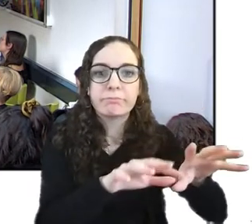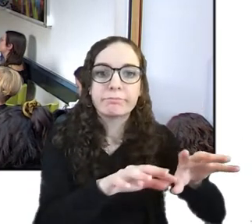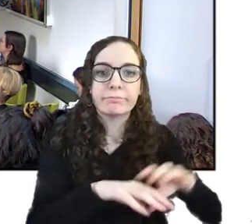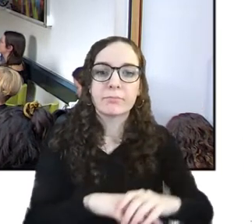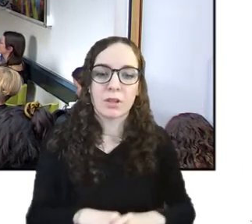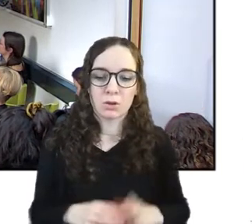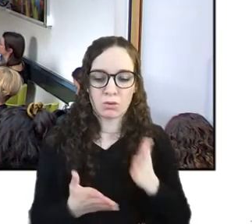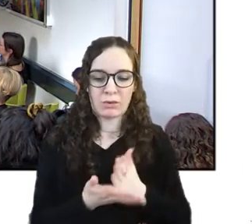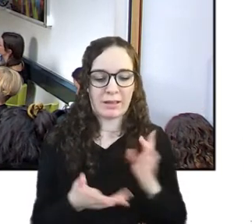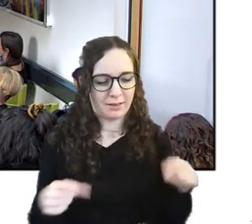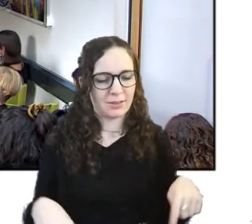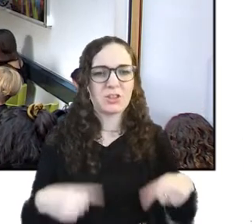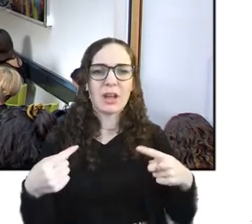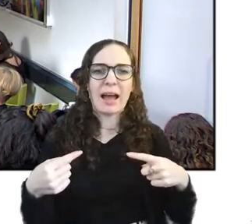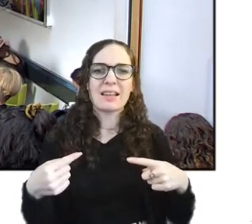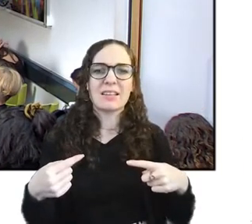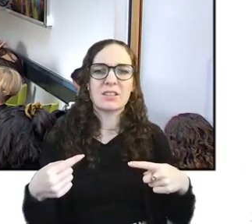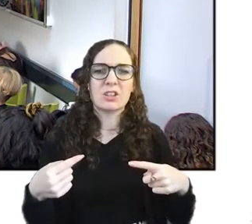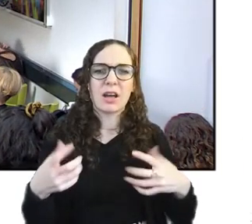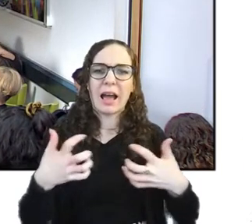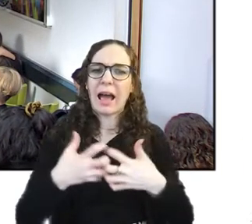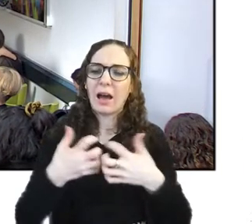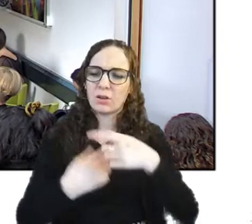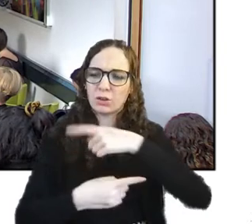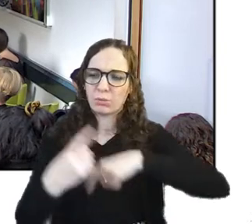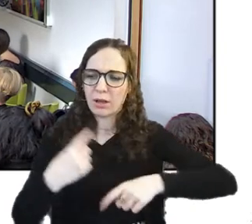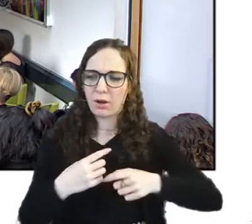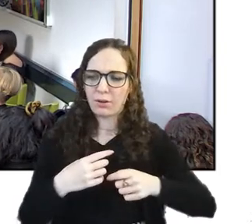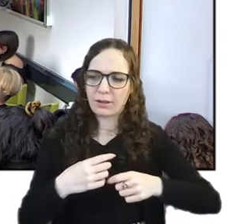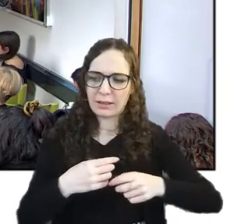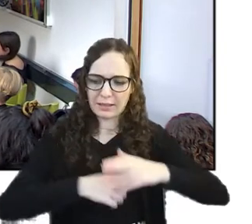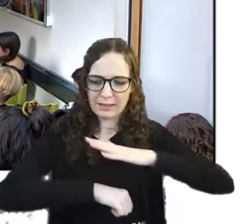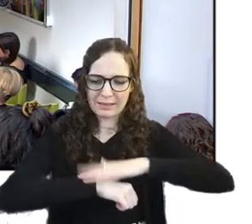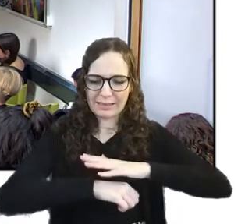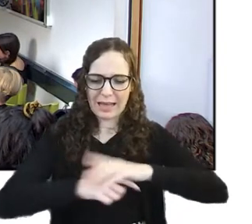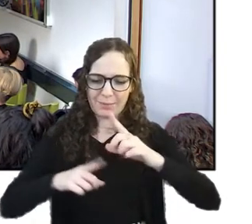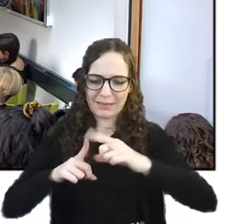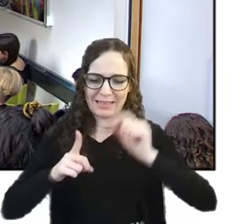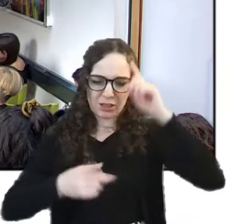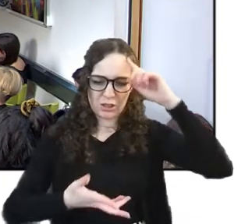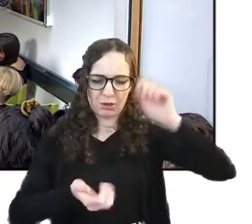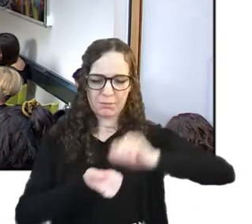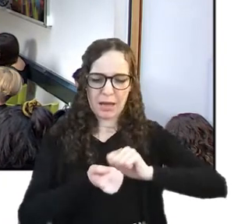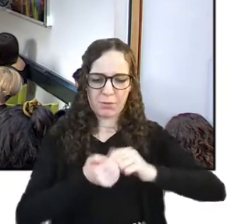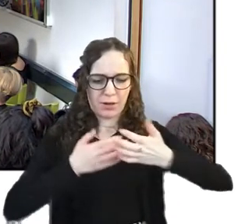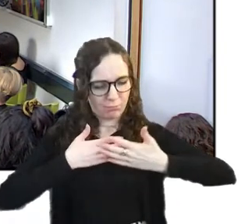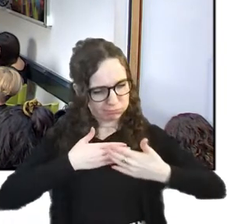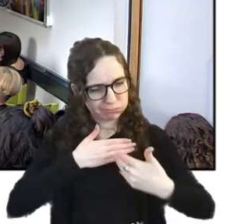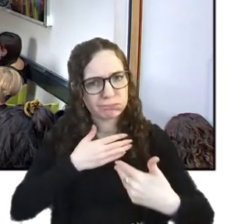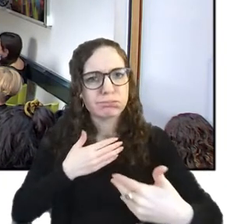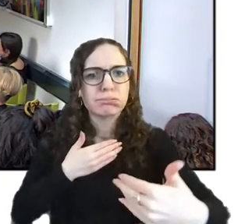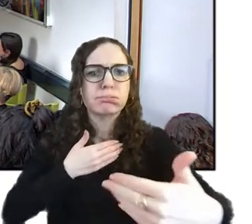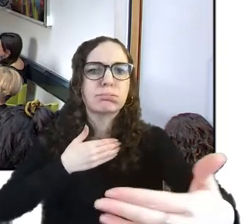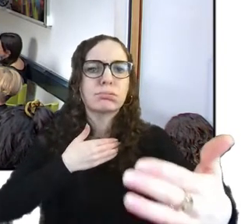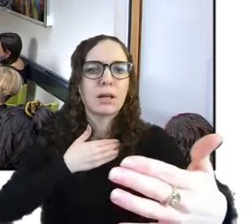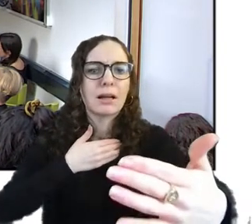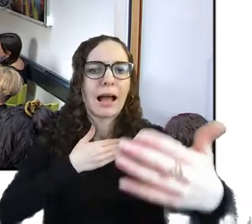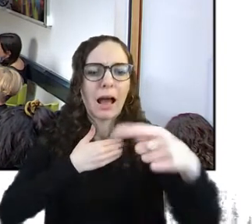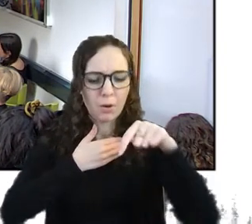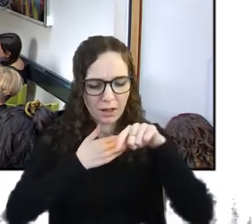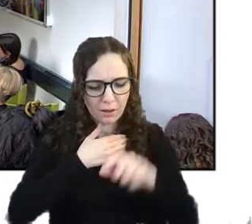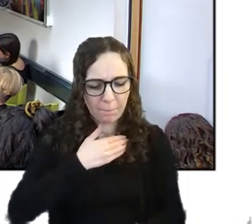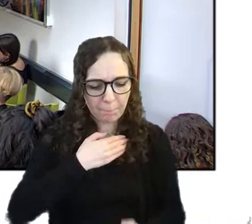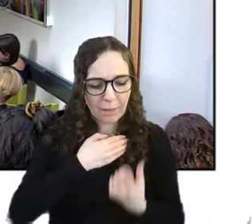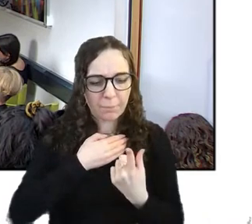preserve this moment in time and this sort of digital memory that otherwise will just get lost and it's incredible